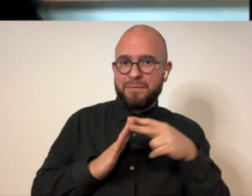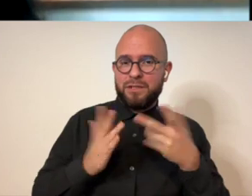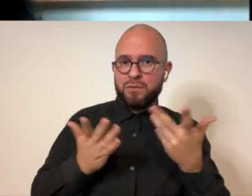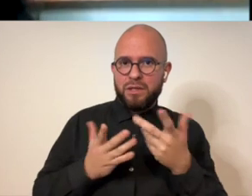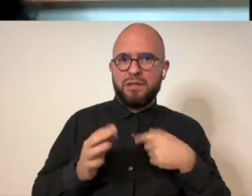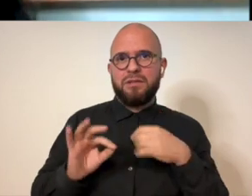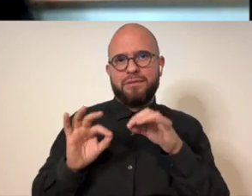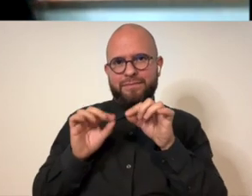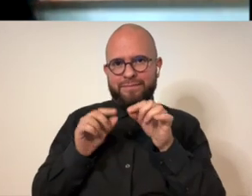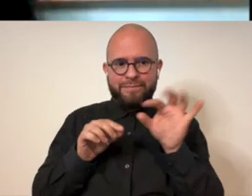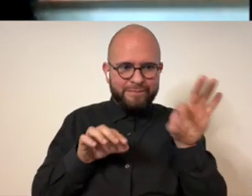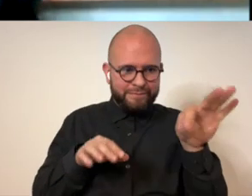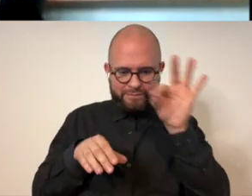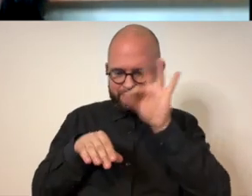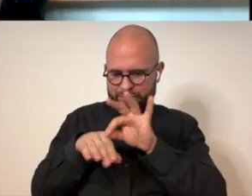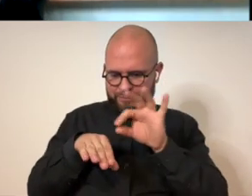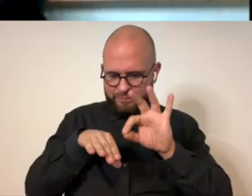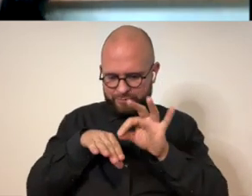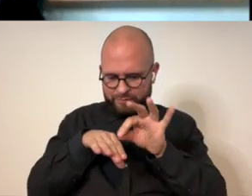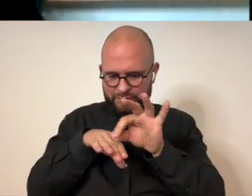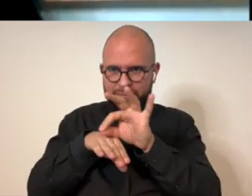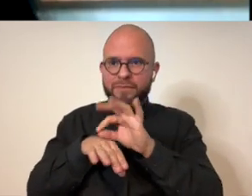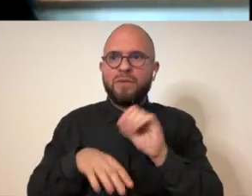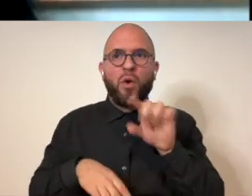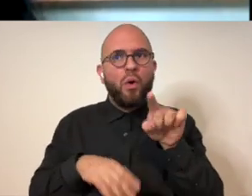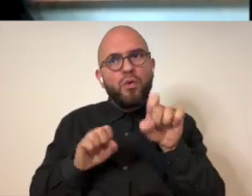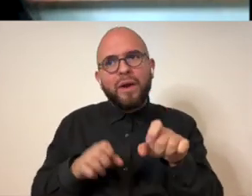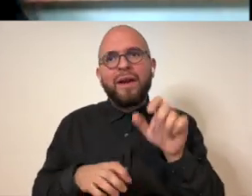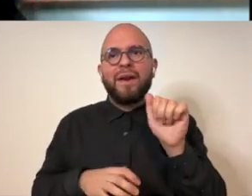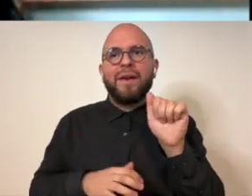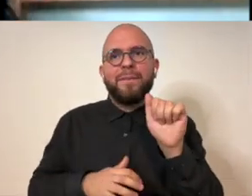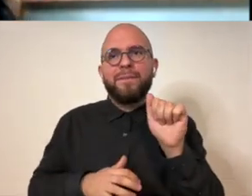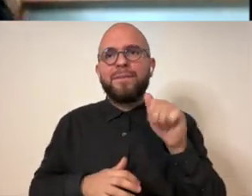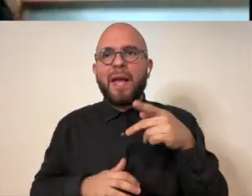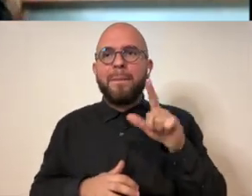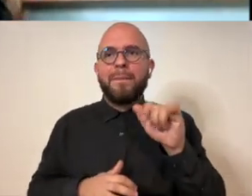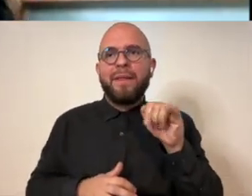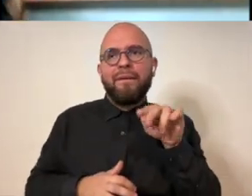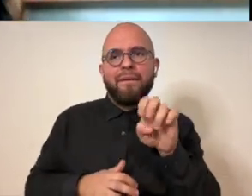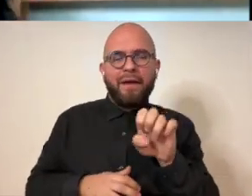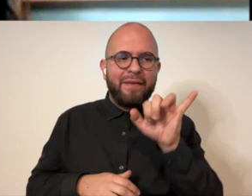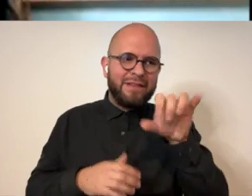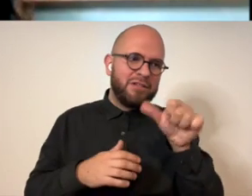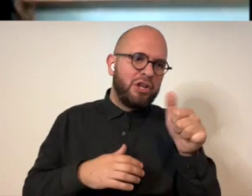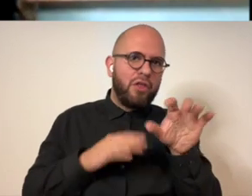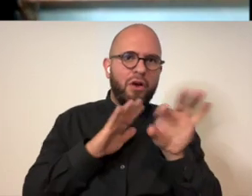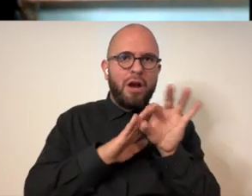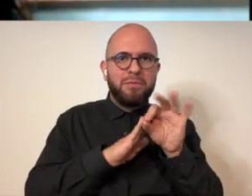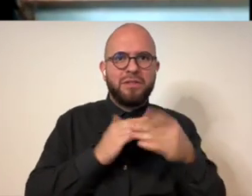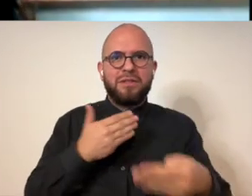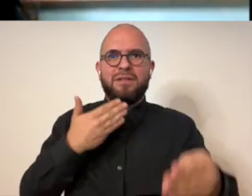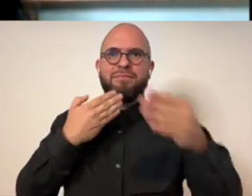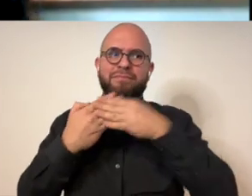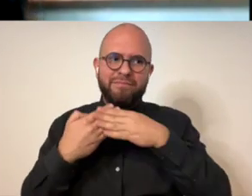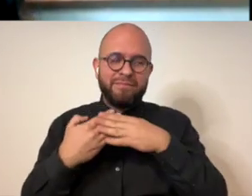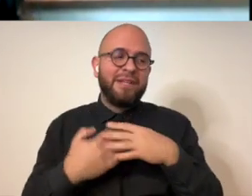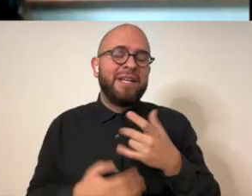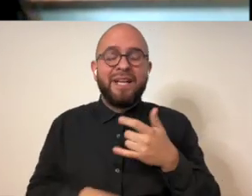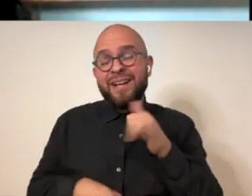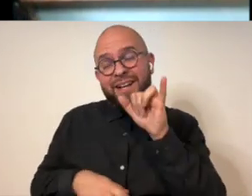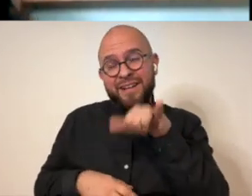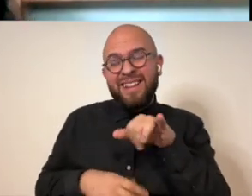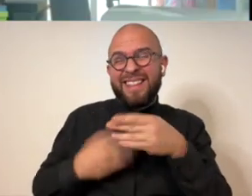with that piecing means you're actually sewing the individual pieces together whereas you can applique that's another option for layering on top